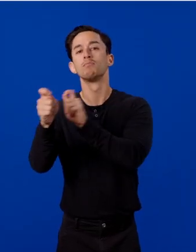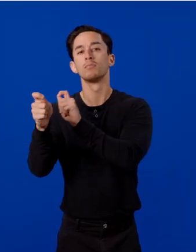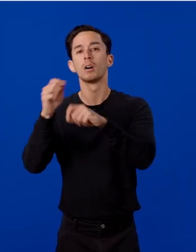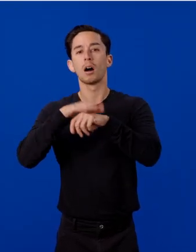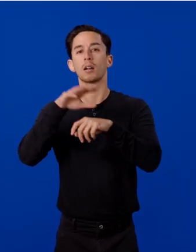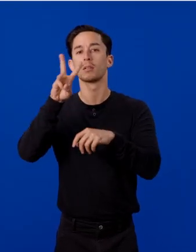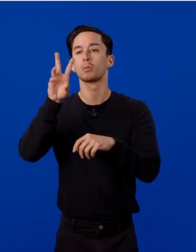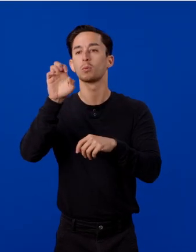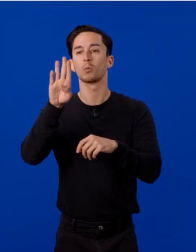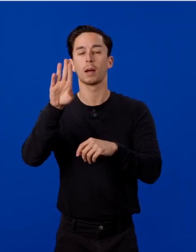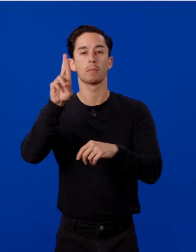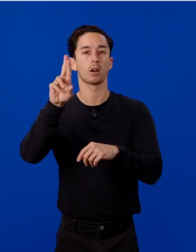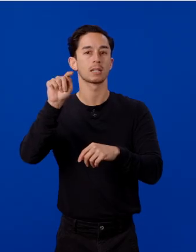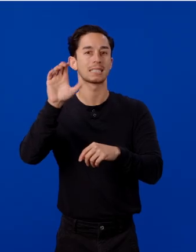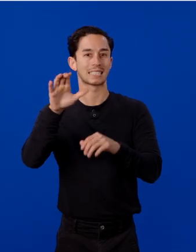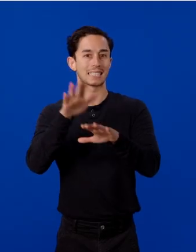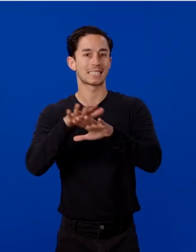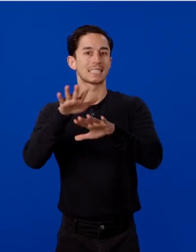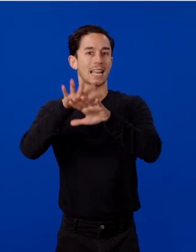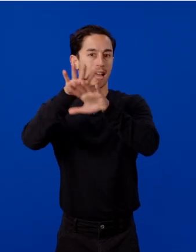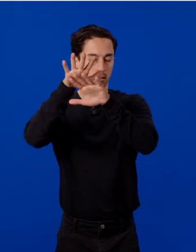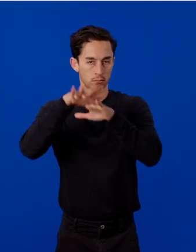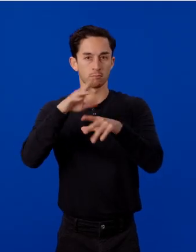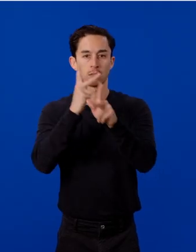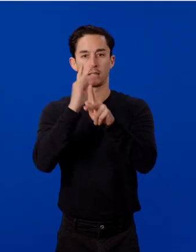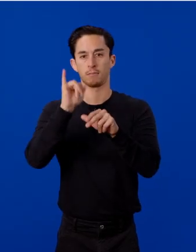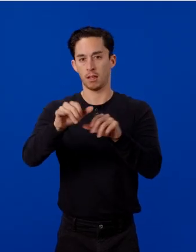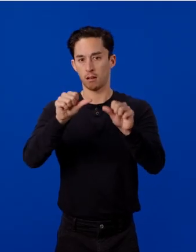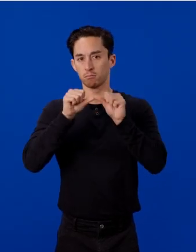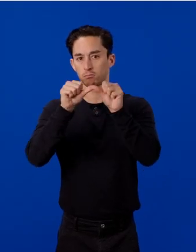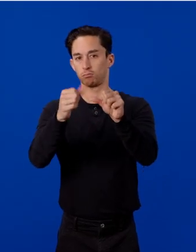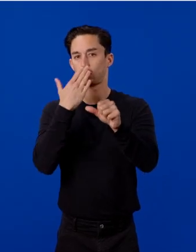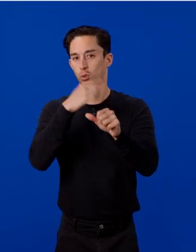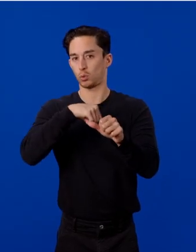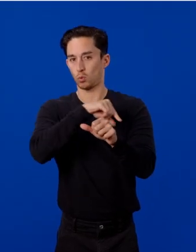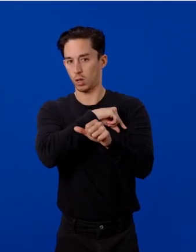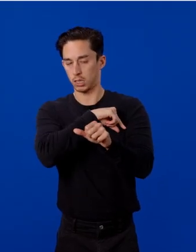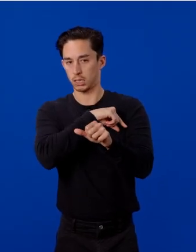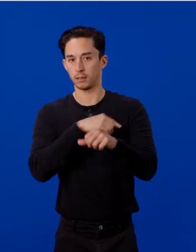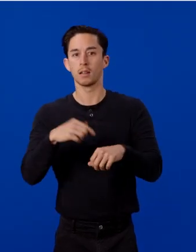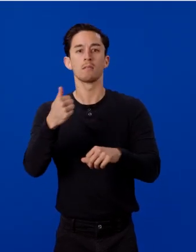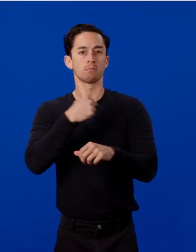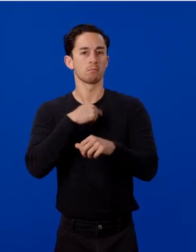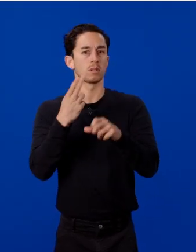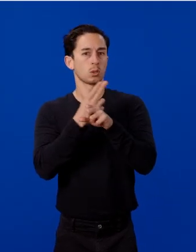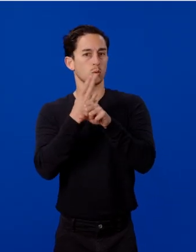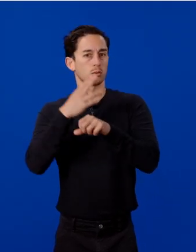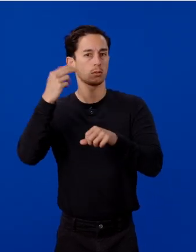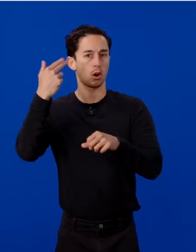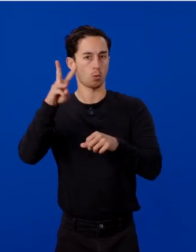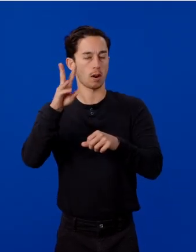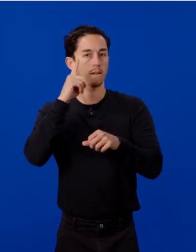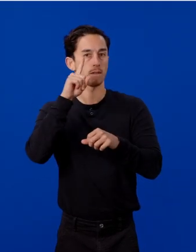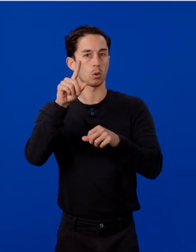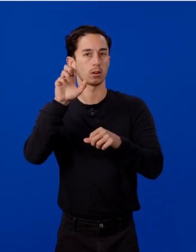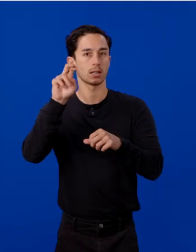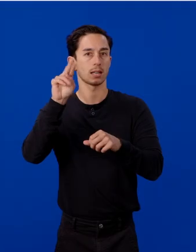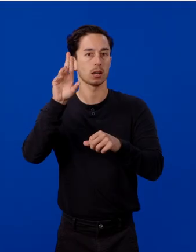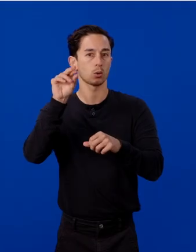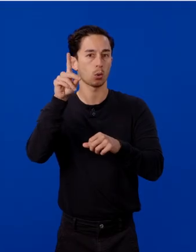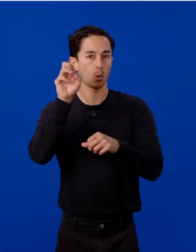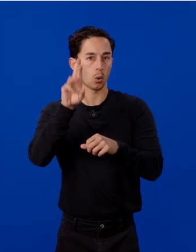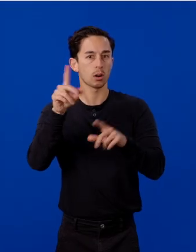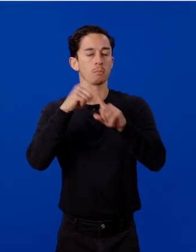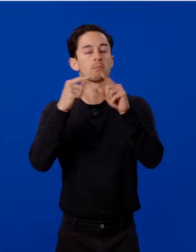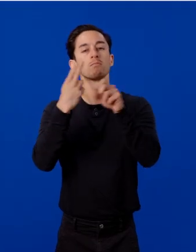maintain good balance between quality and latency. I made use of hardware encoder, performed many adjustments throughout the stack from